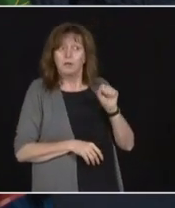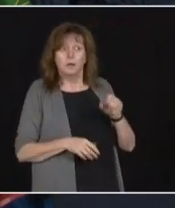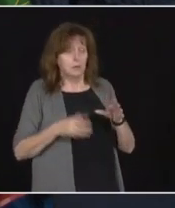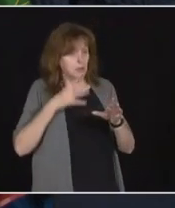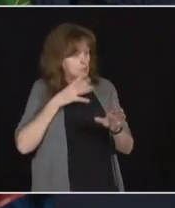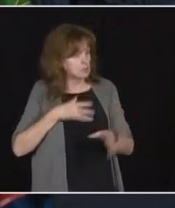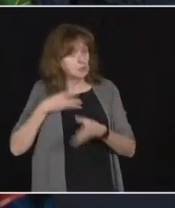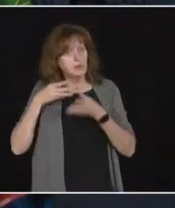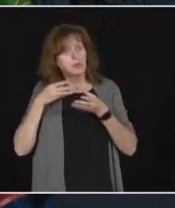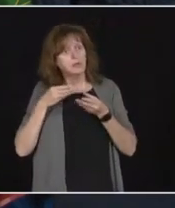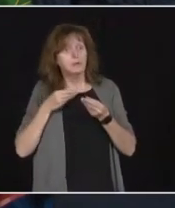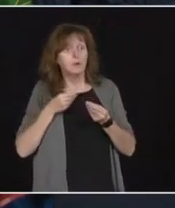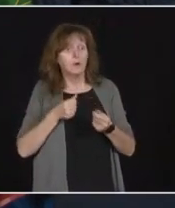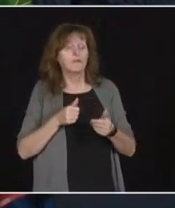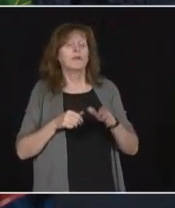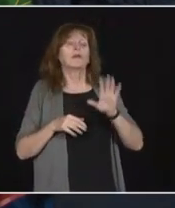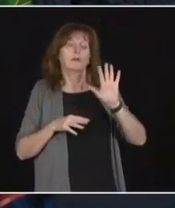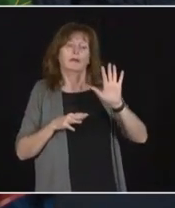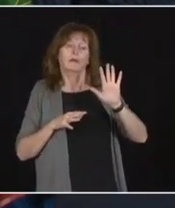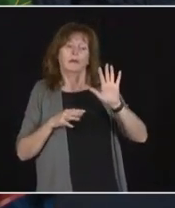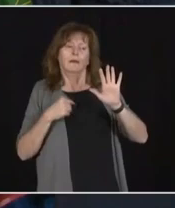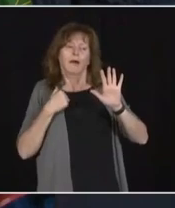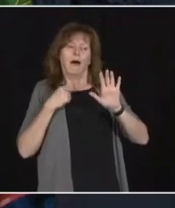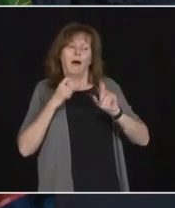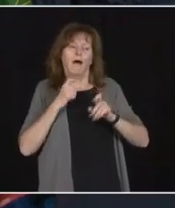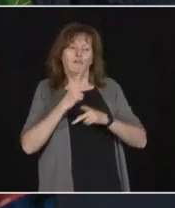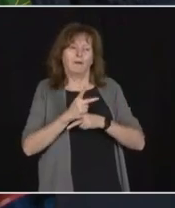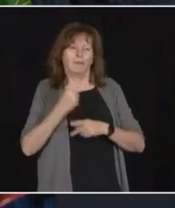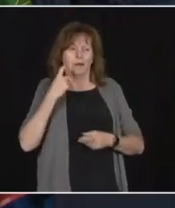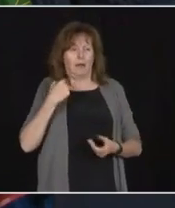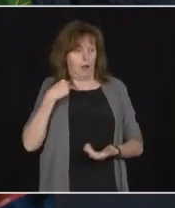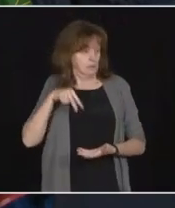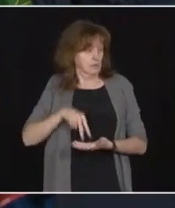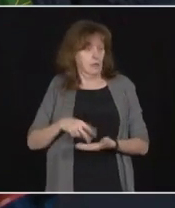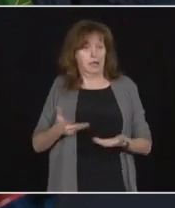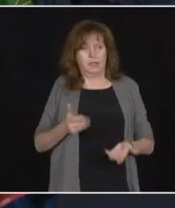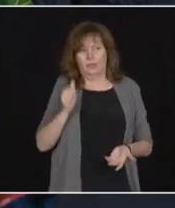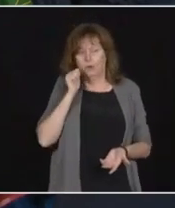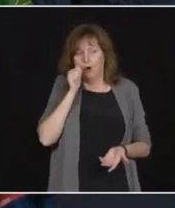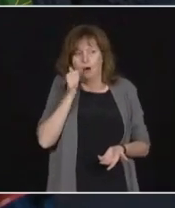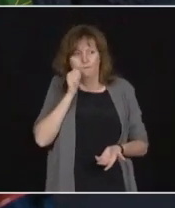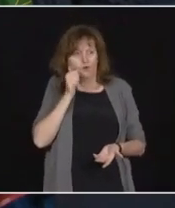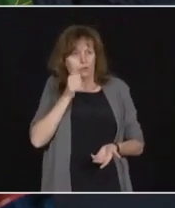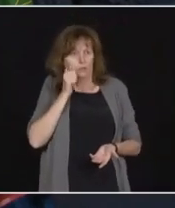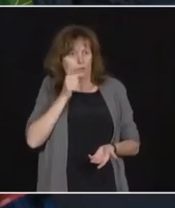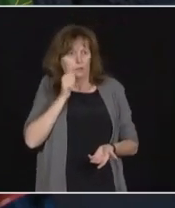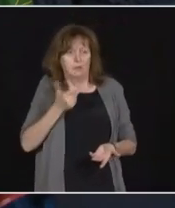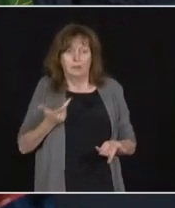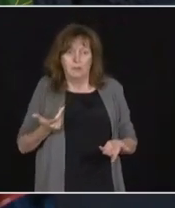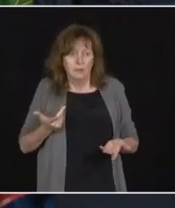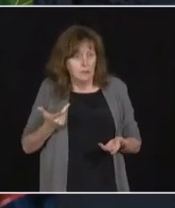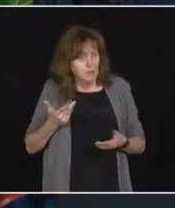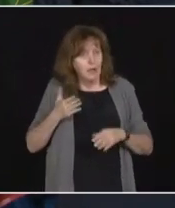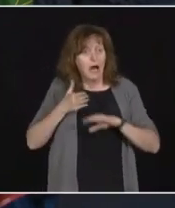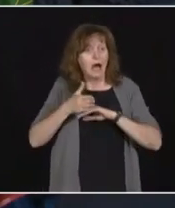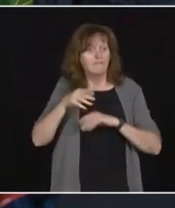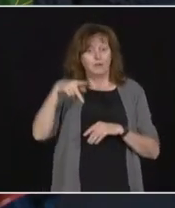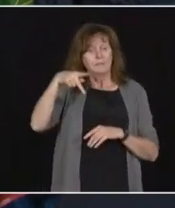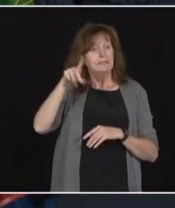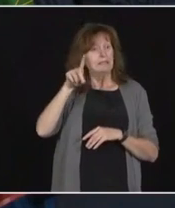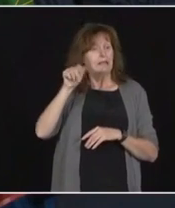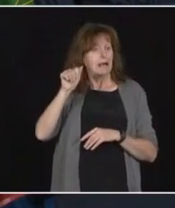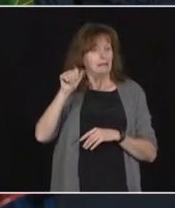abundance of caution. I stand up here every single day and I've been tested after the PDAC conference a while ago at the beginning. And then